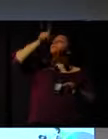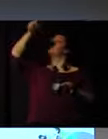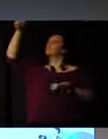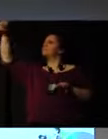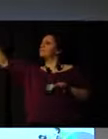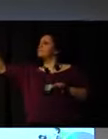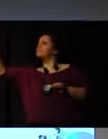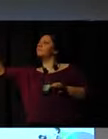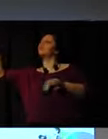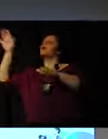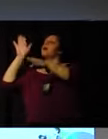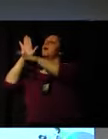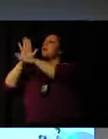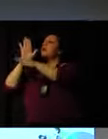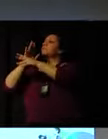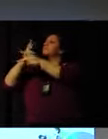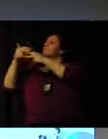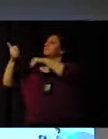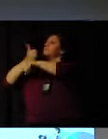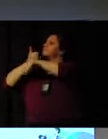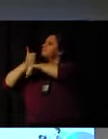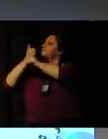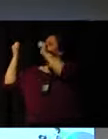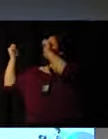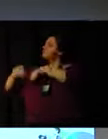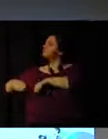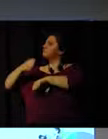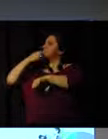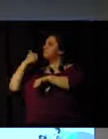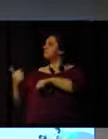that community and work there.